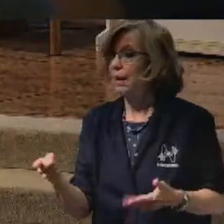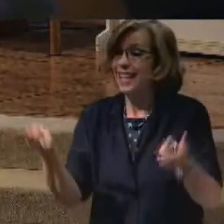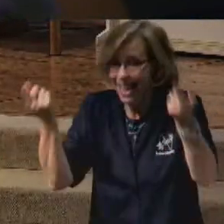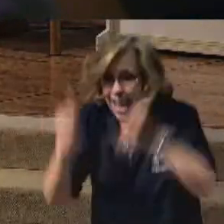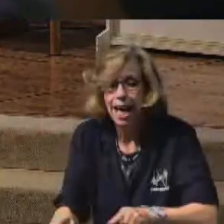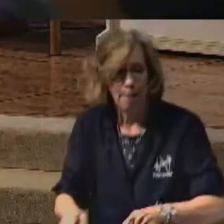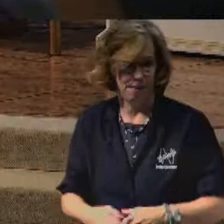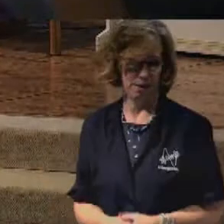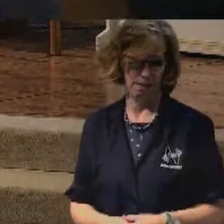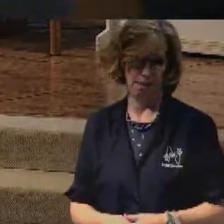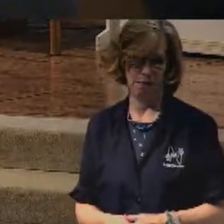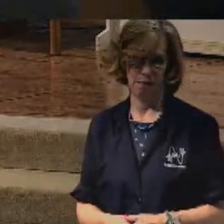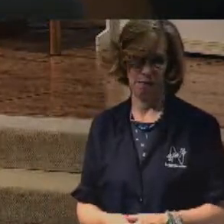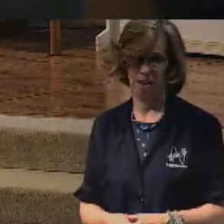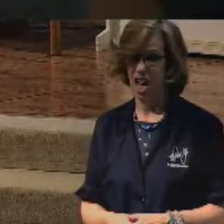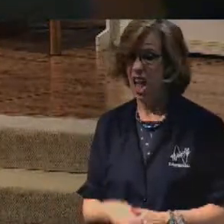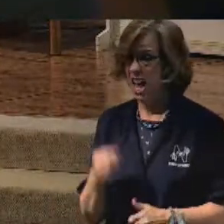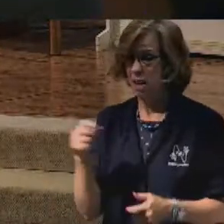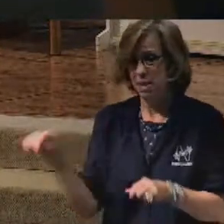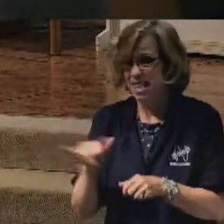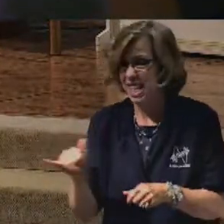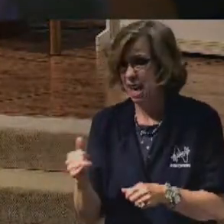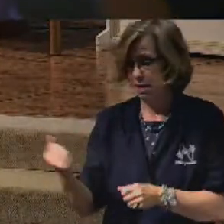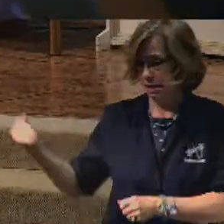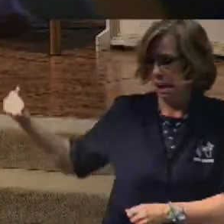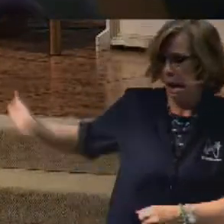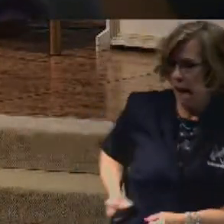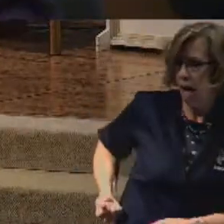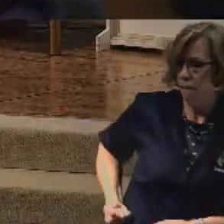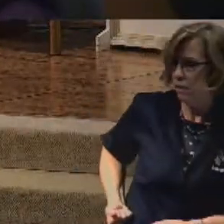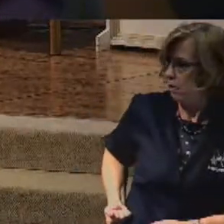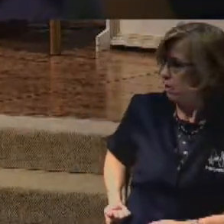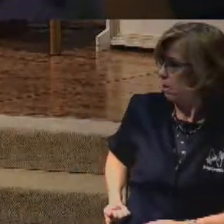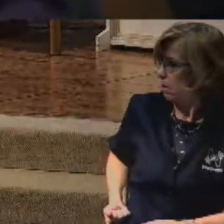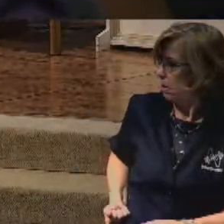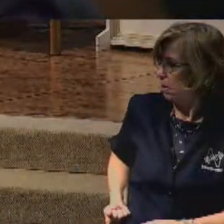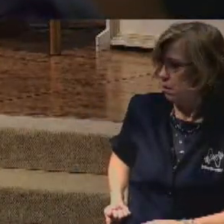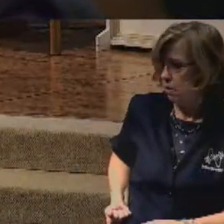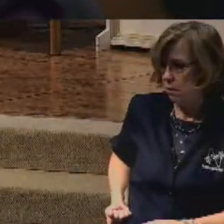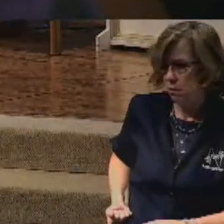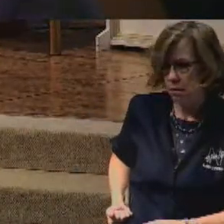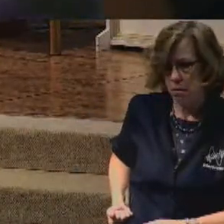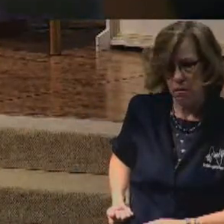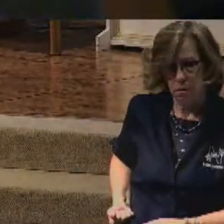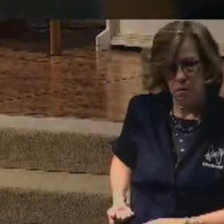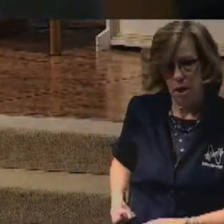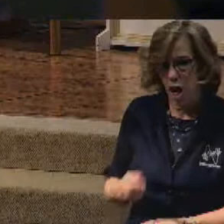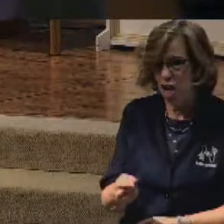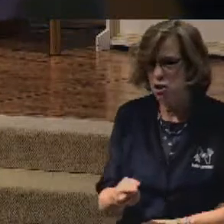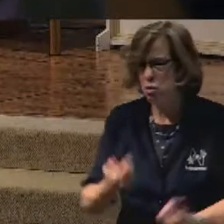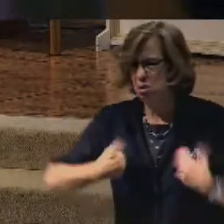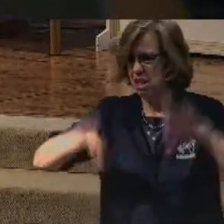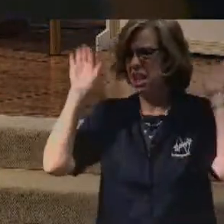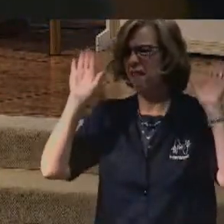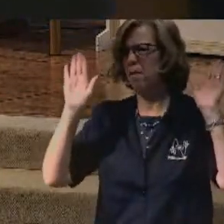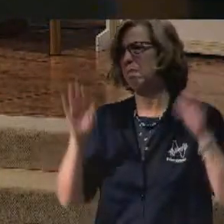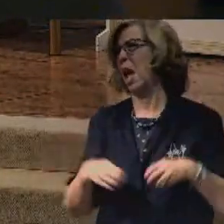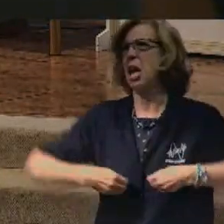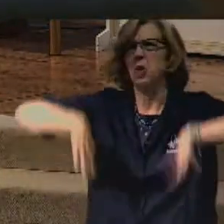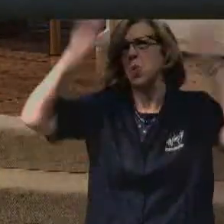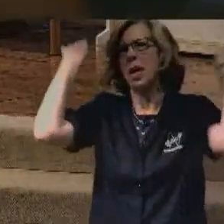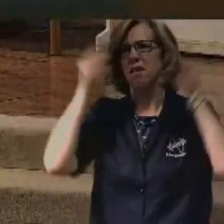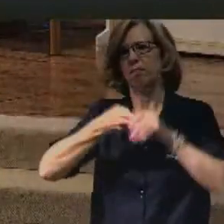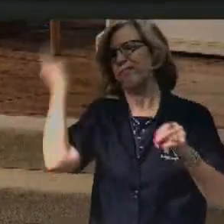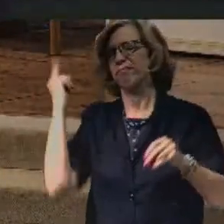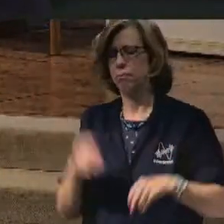And it's going to be a knife in your side. And you can decide to just give in to that pain and quit. Or you